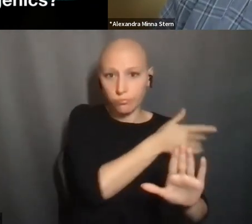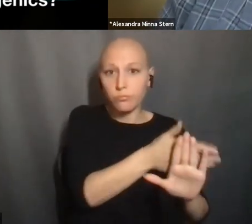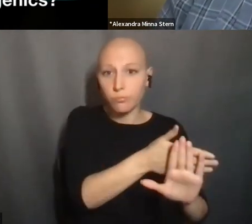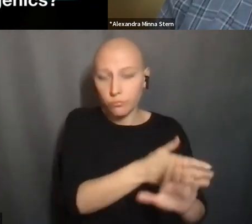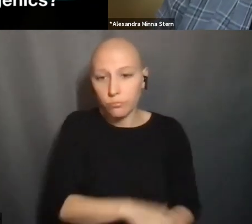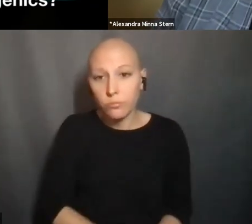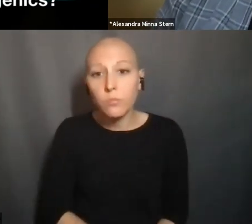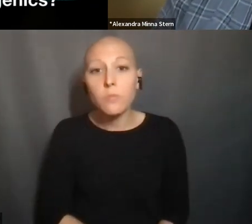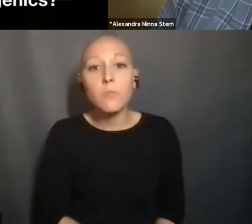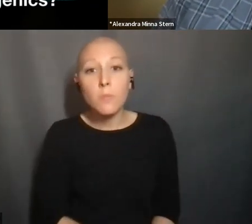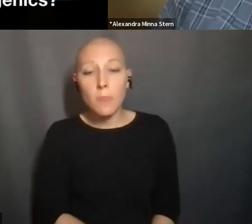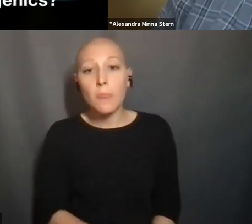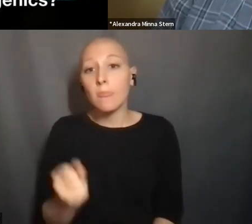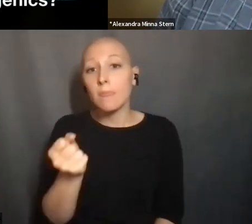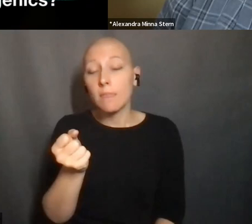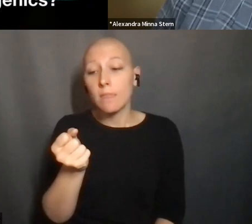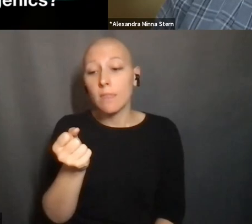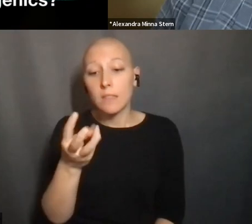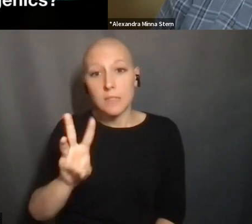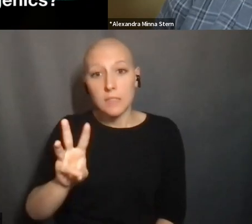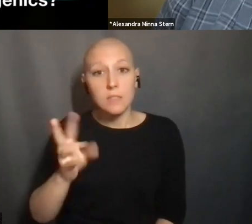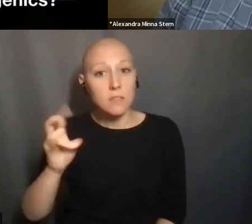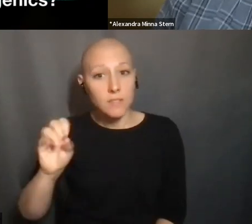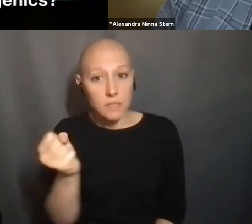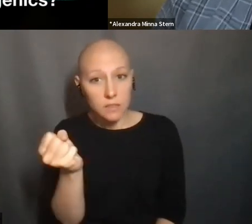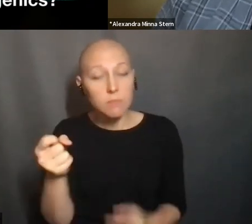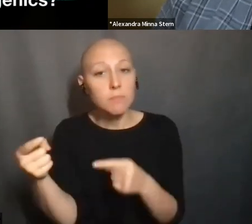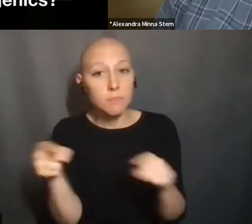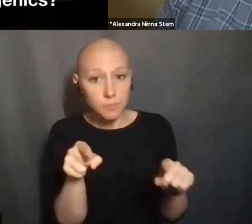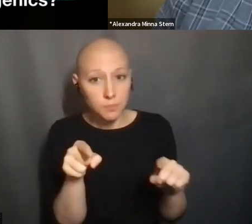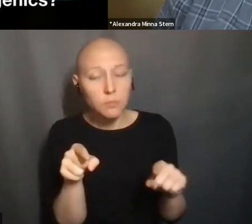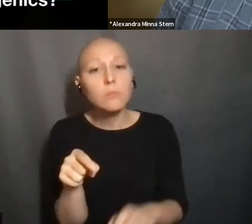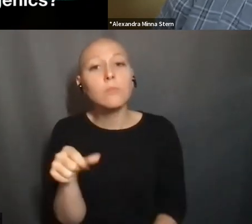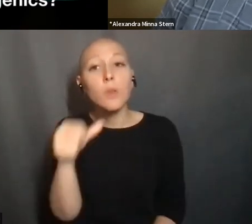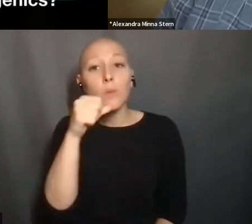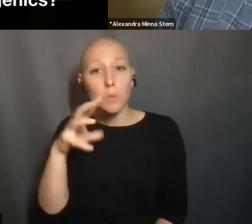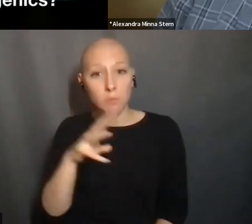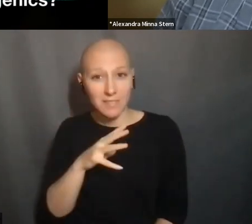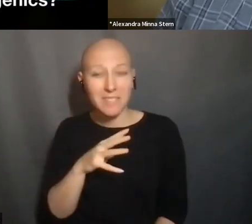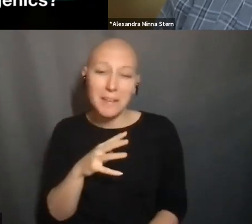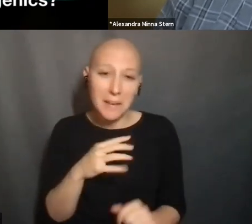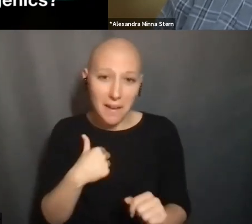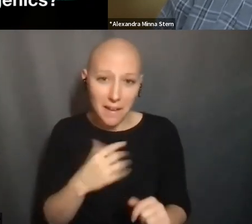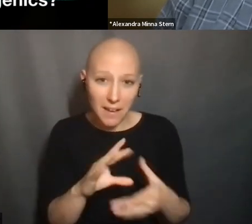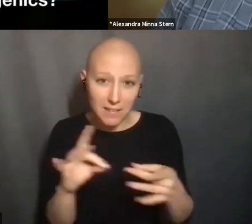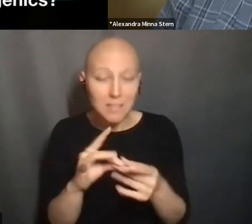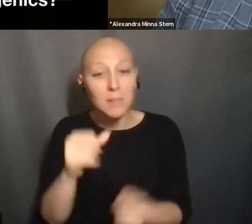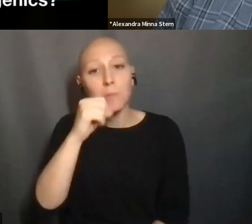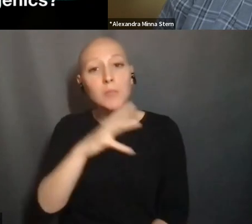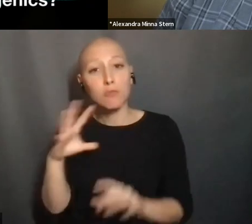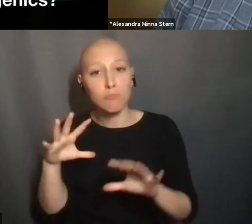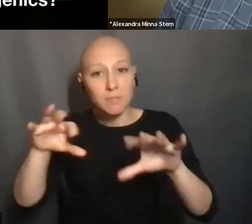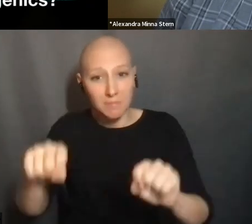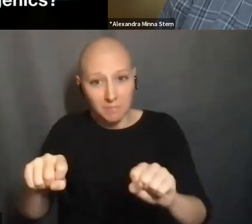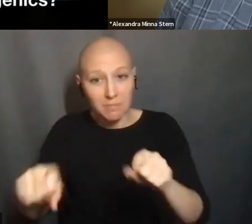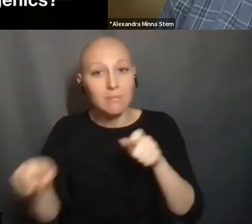AND WHAT HAPPENED IN THE 60S AND 70S IS THAT THE WOMEN TOOK OVER, AS I LIKE TO SAY IT, AND, YOU KNOW,